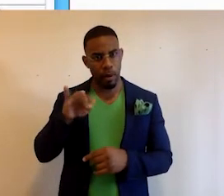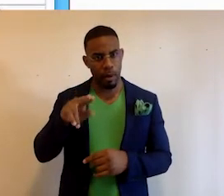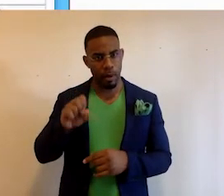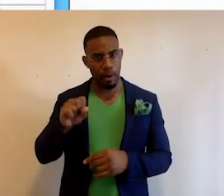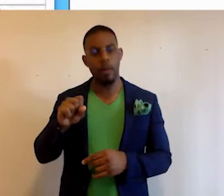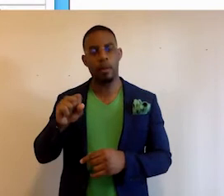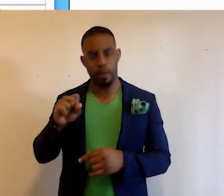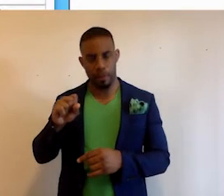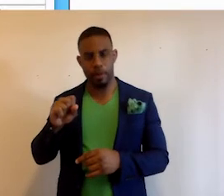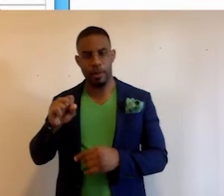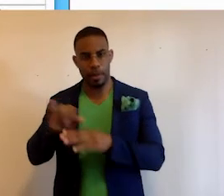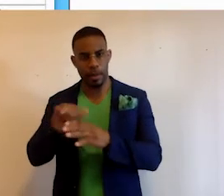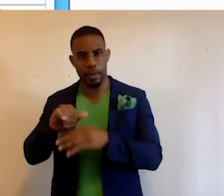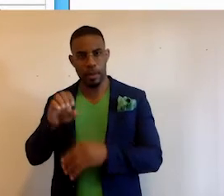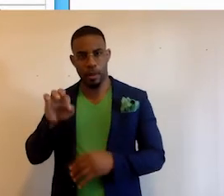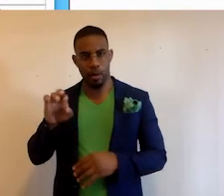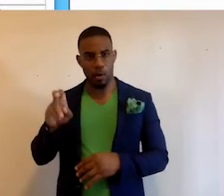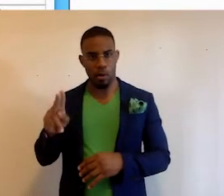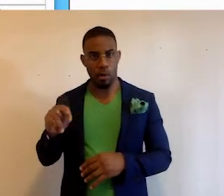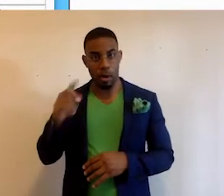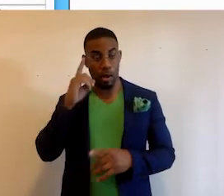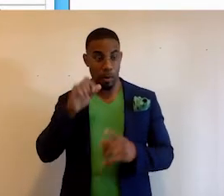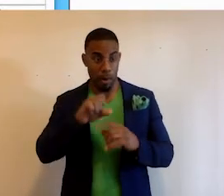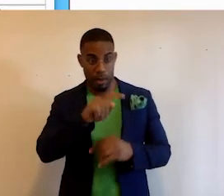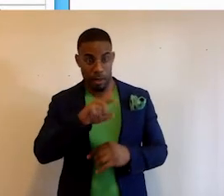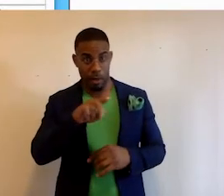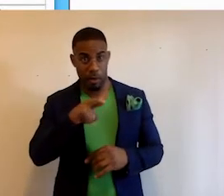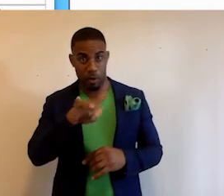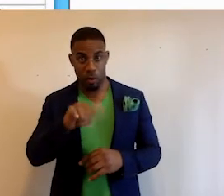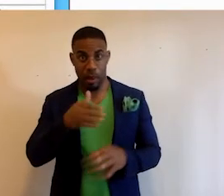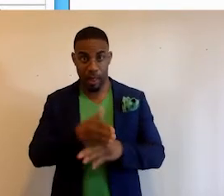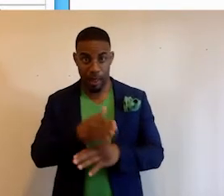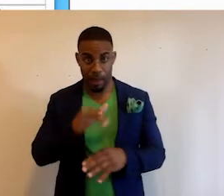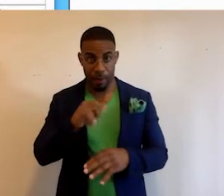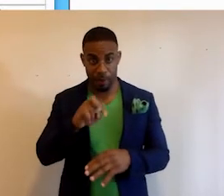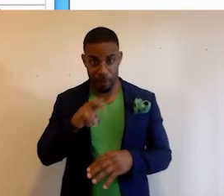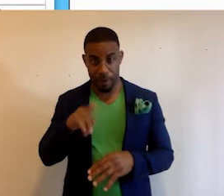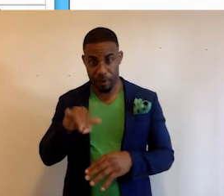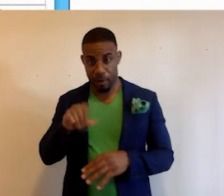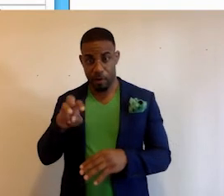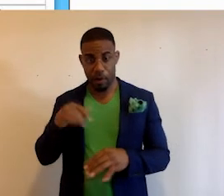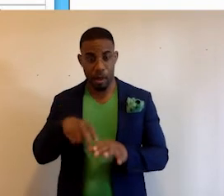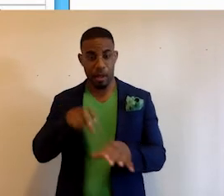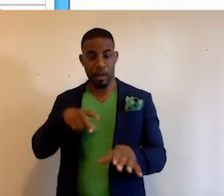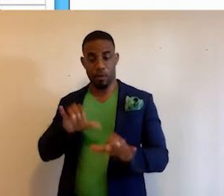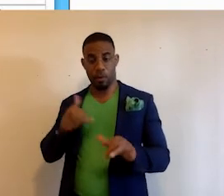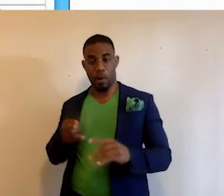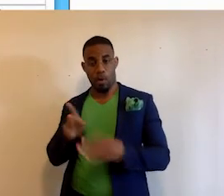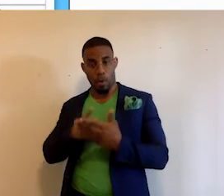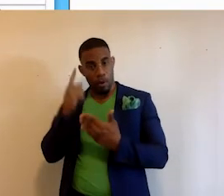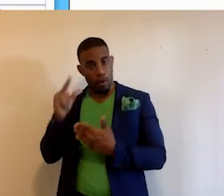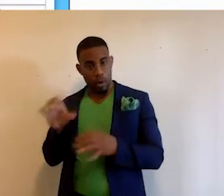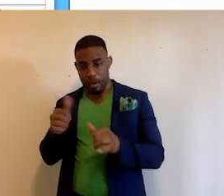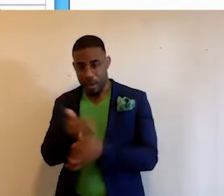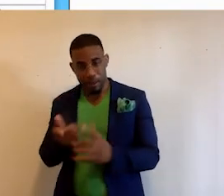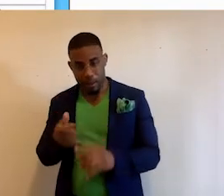Oregon. Speaking of St. Lucia. So after inner-city software, had stepped back from doing my own projects for a while and